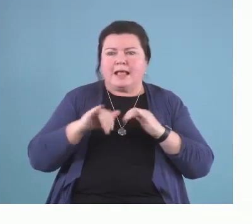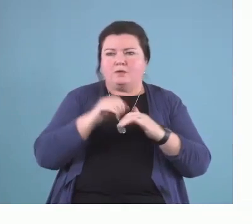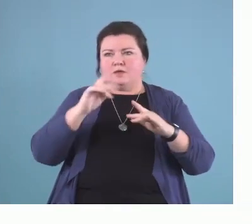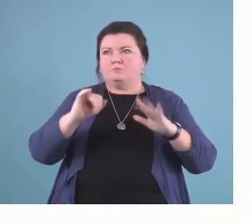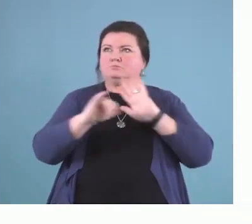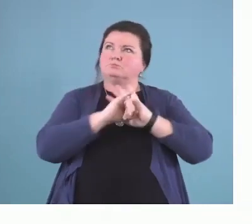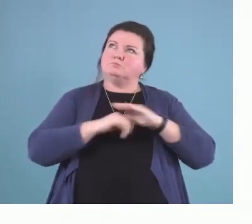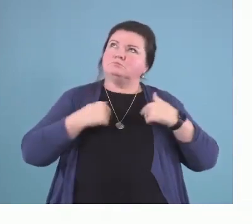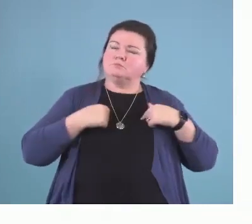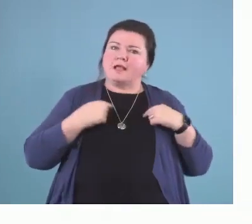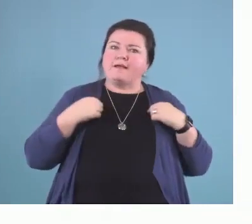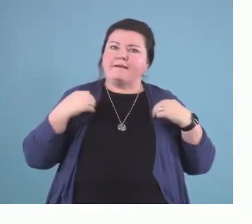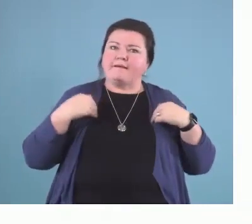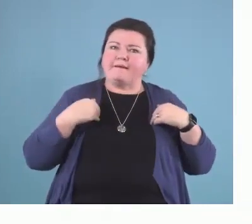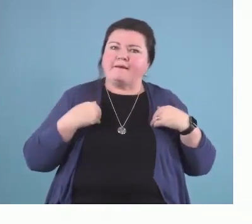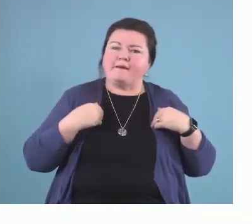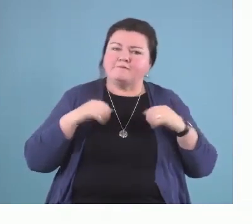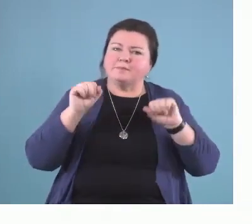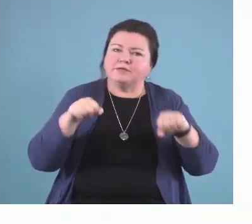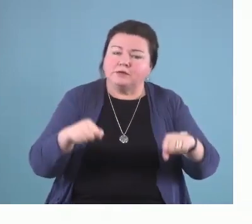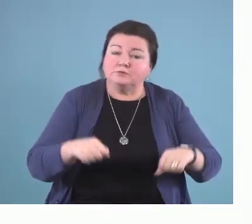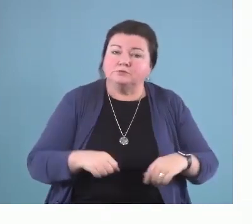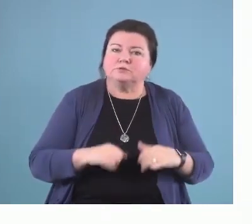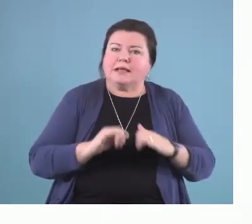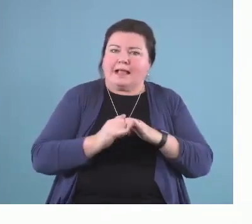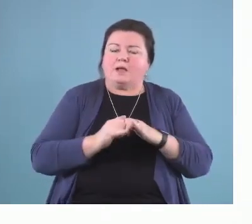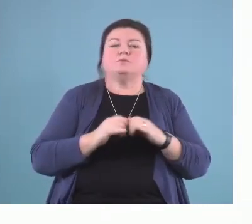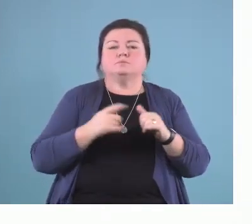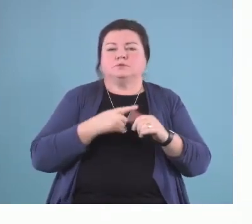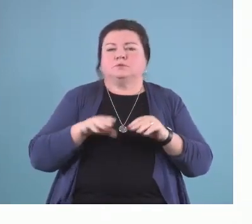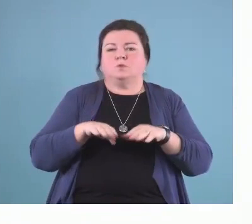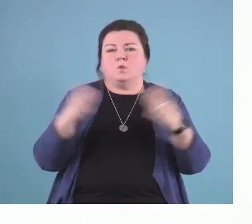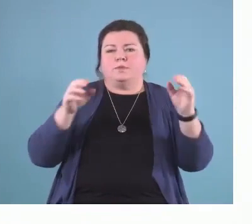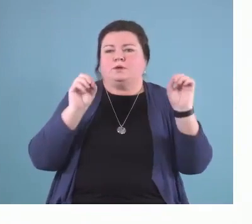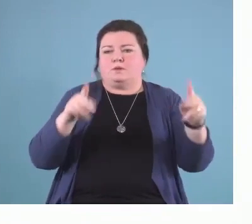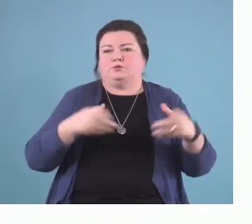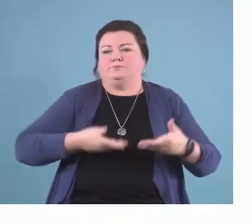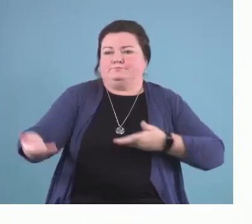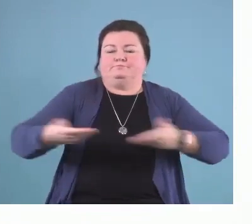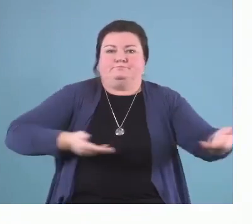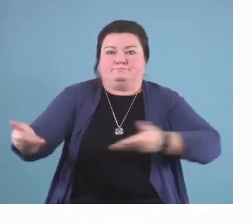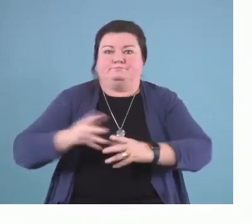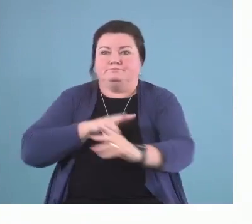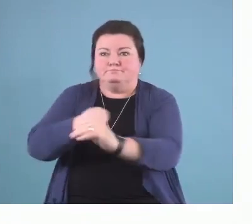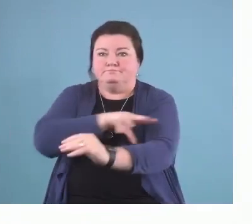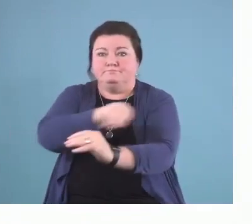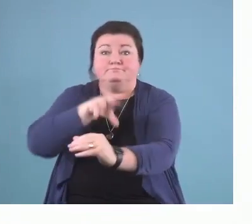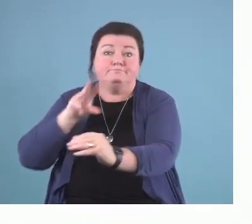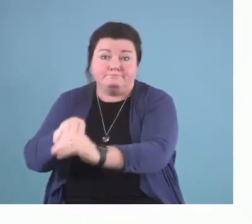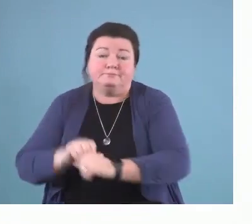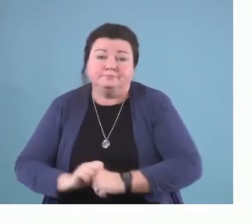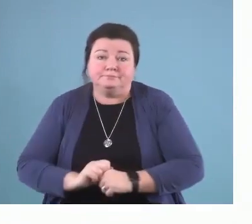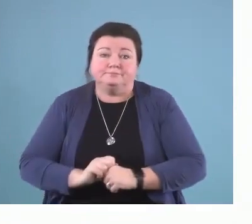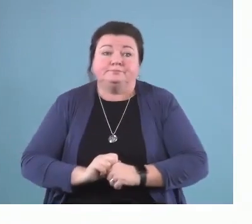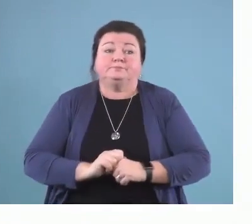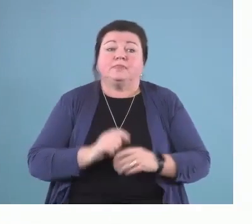optimal opportunity for participation. And we need to understand the socially structured inequalities